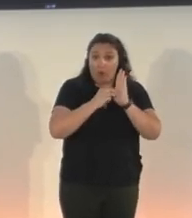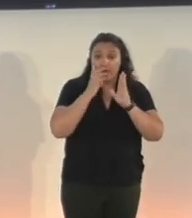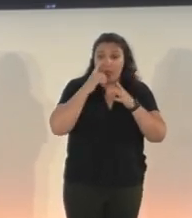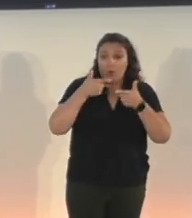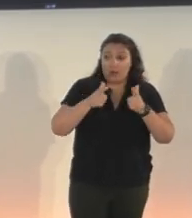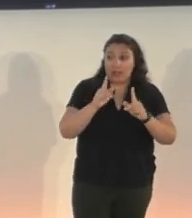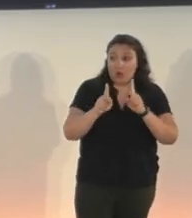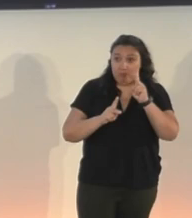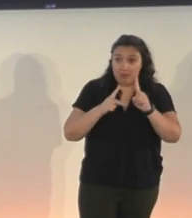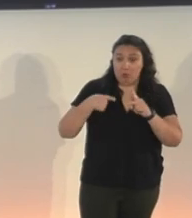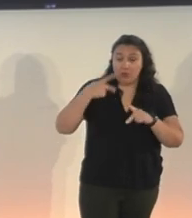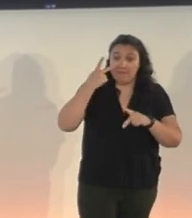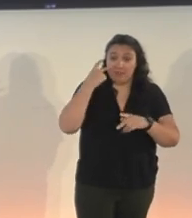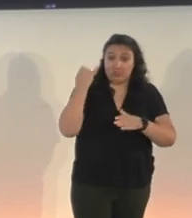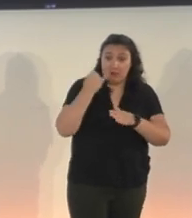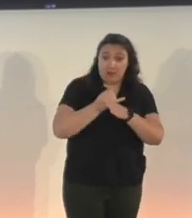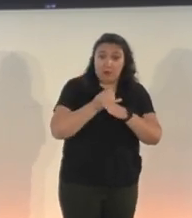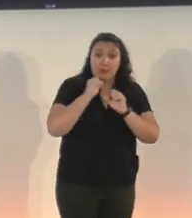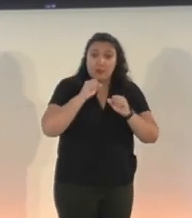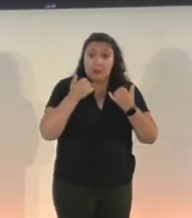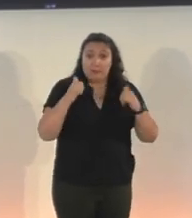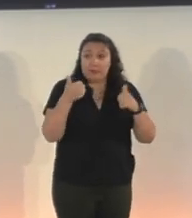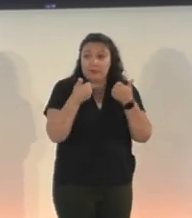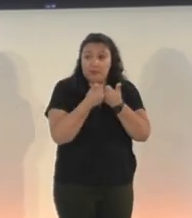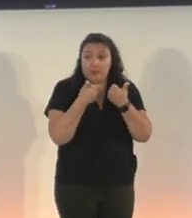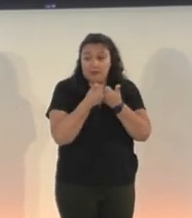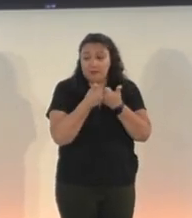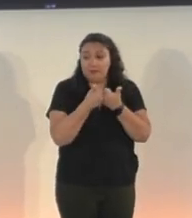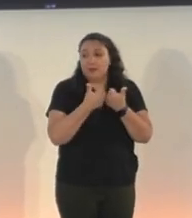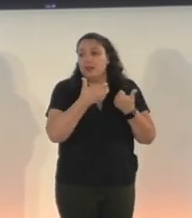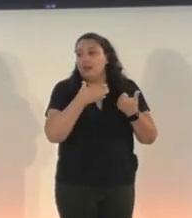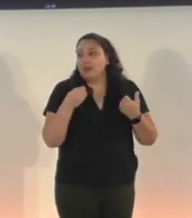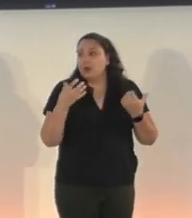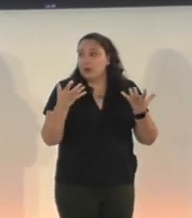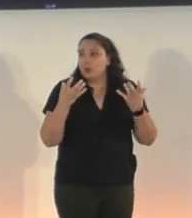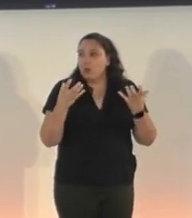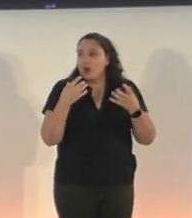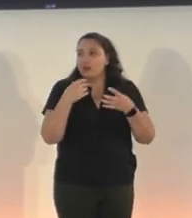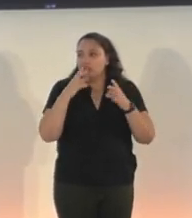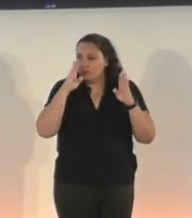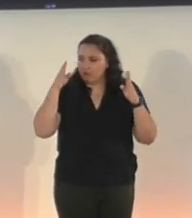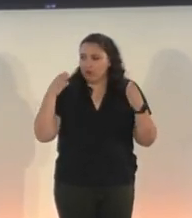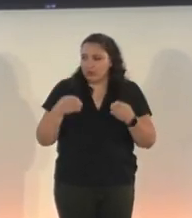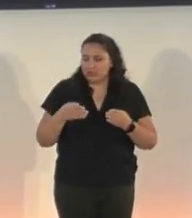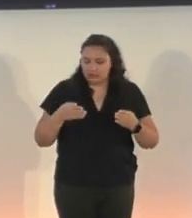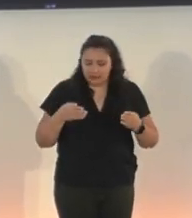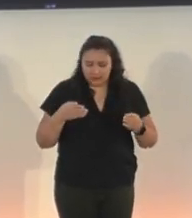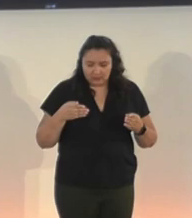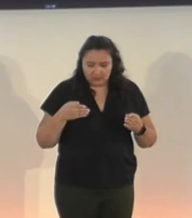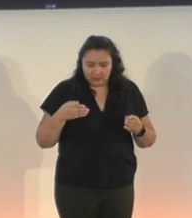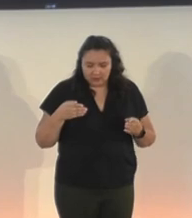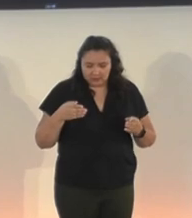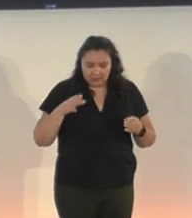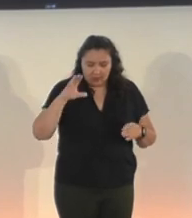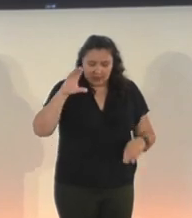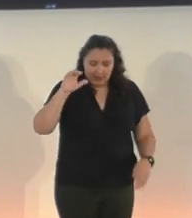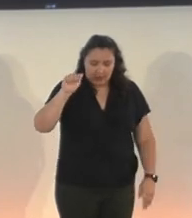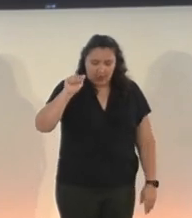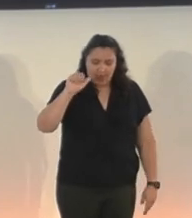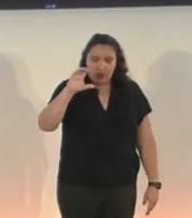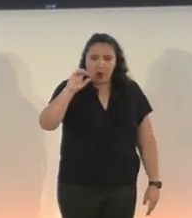enable people with vision impairments to play our game. Uh, and we wanted to really focus in on, uh, AOM,